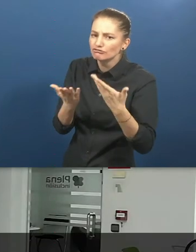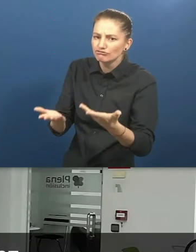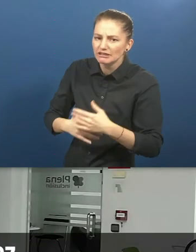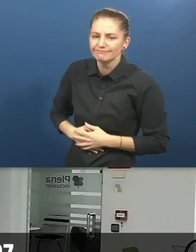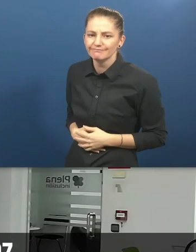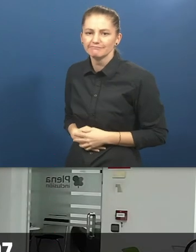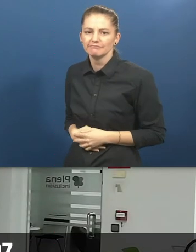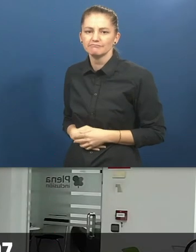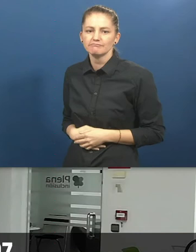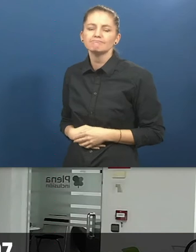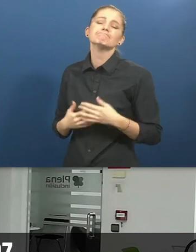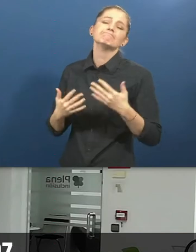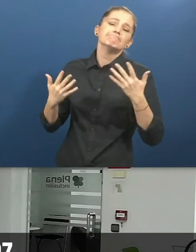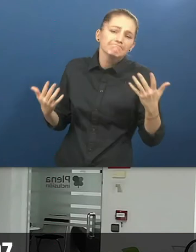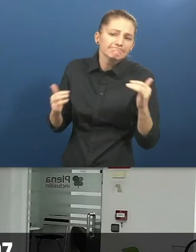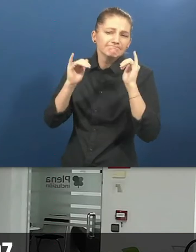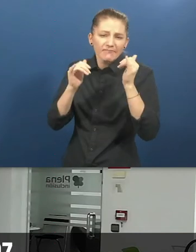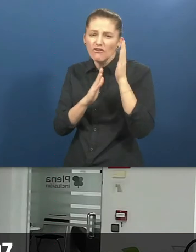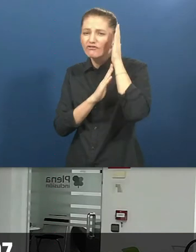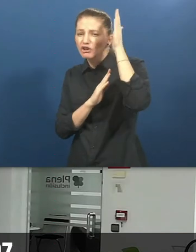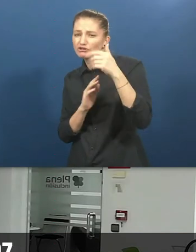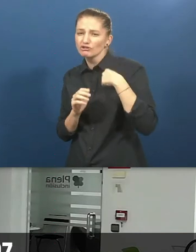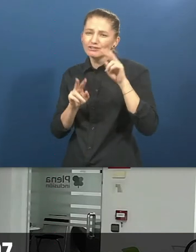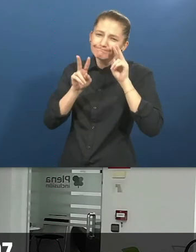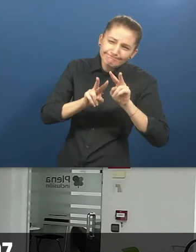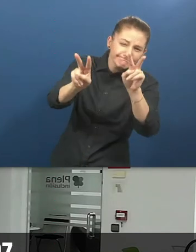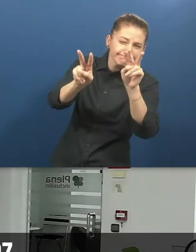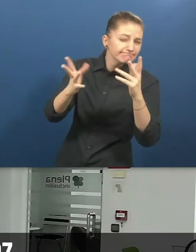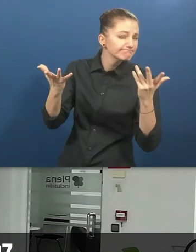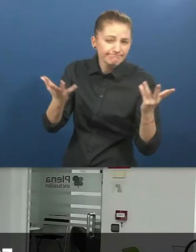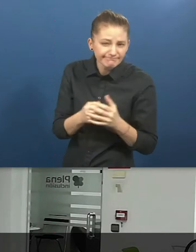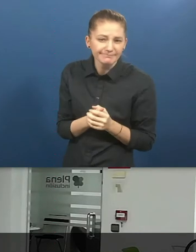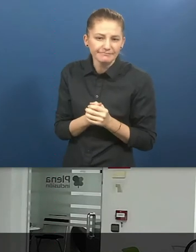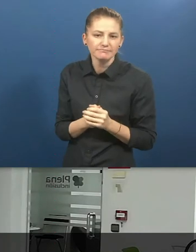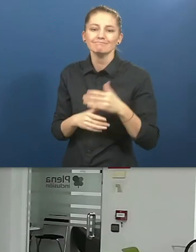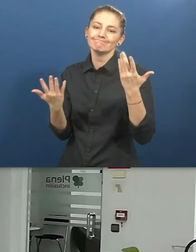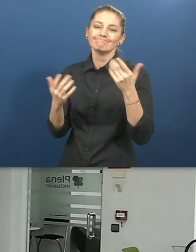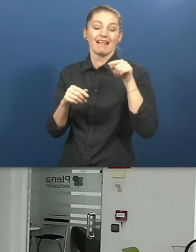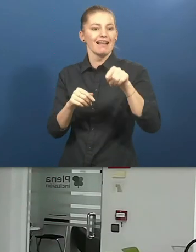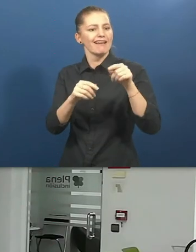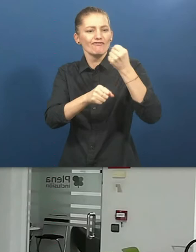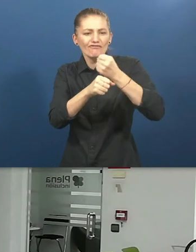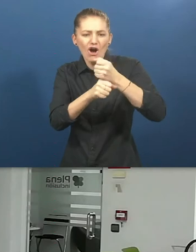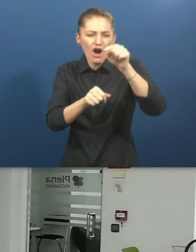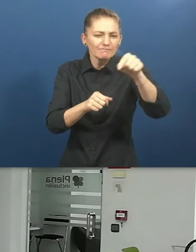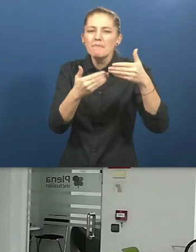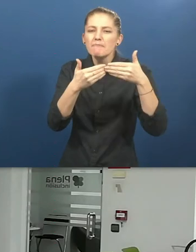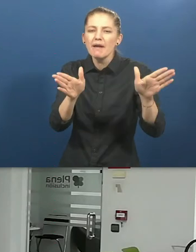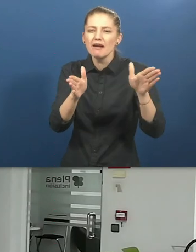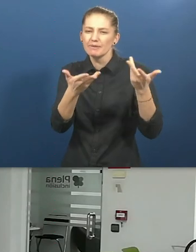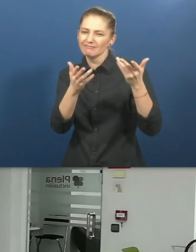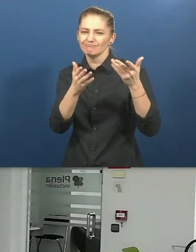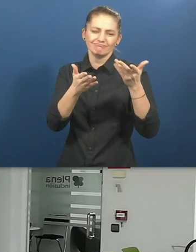What is next for Accessible Sector Employment? What is for Accessible •hern of